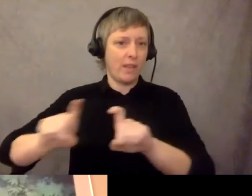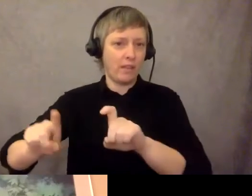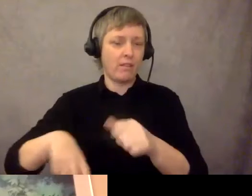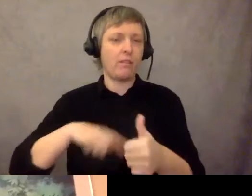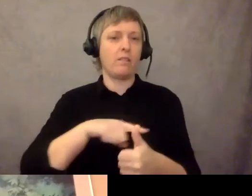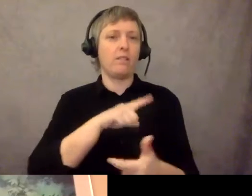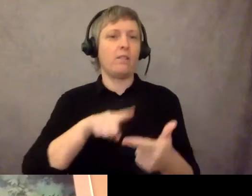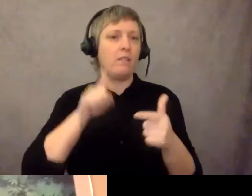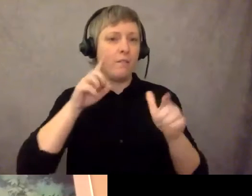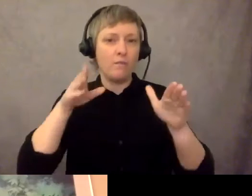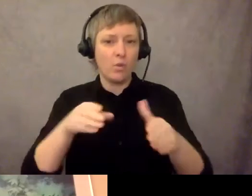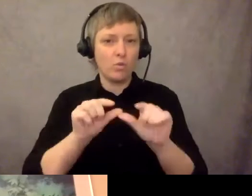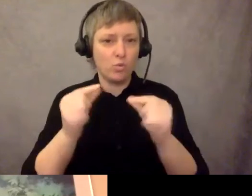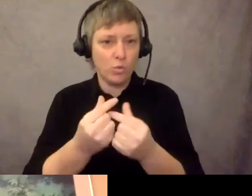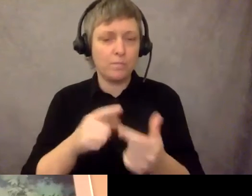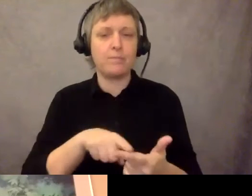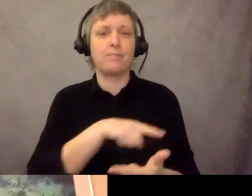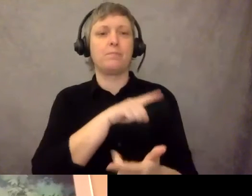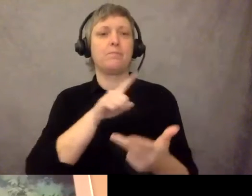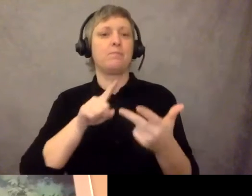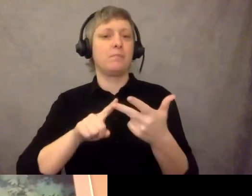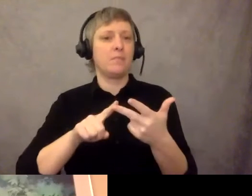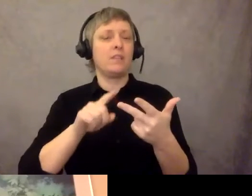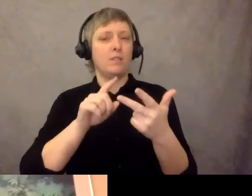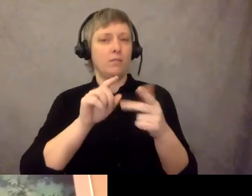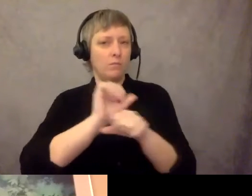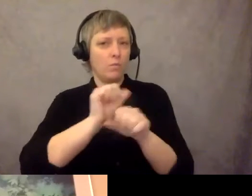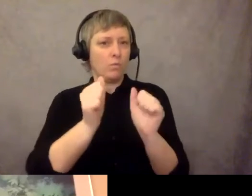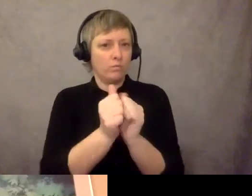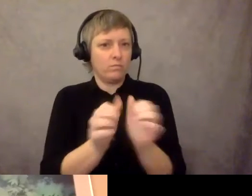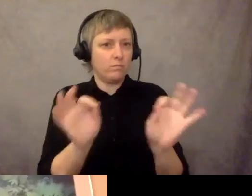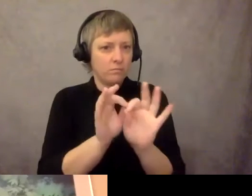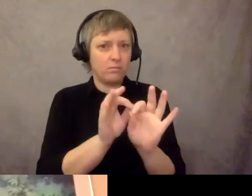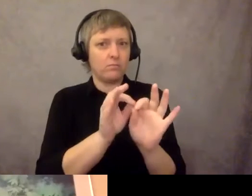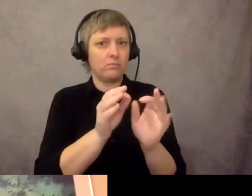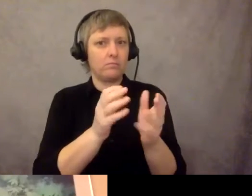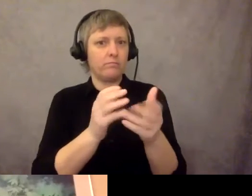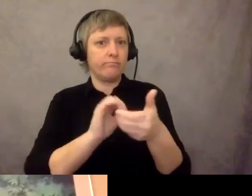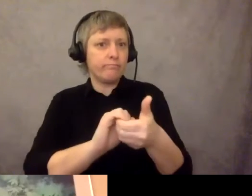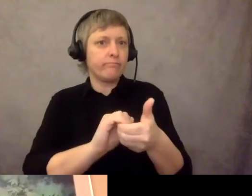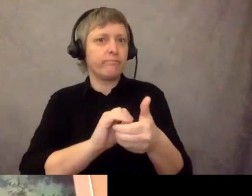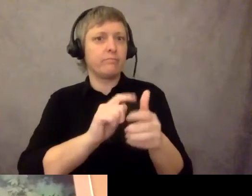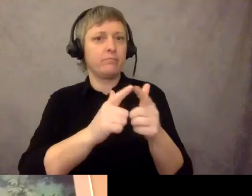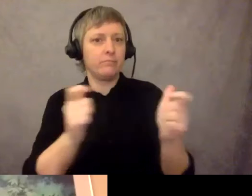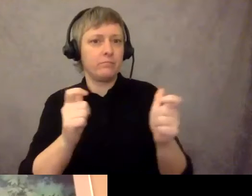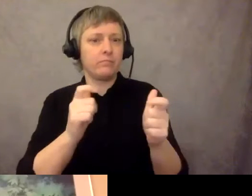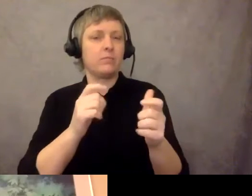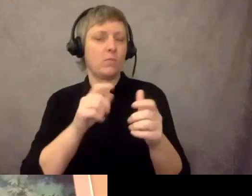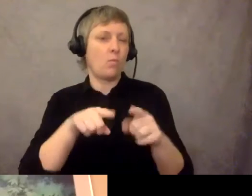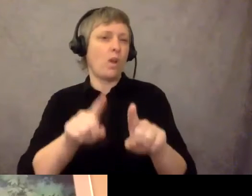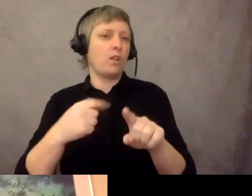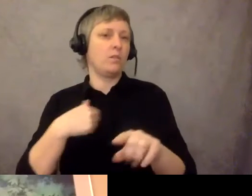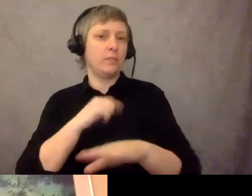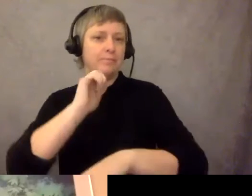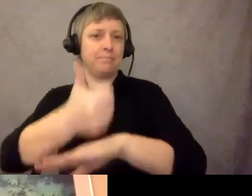constituencies and stakeholders as we move through implementation. So look for that also. And if we are